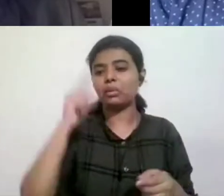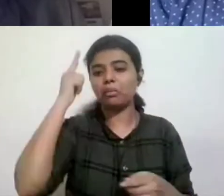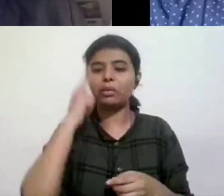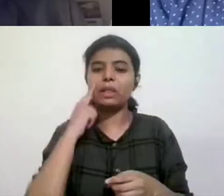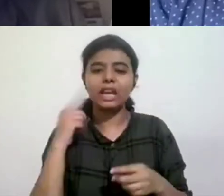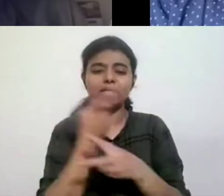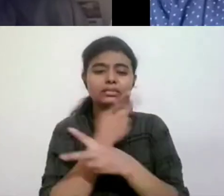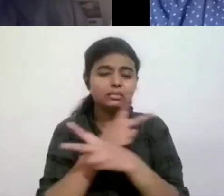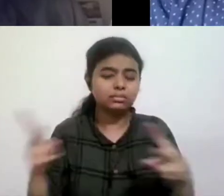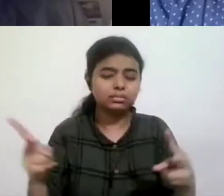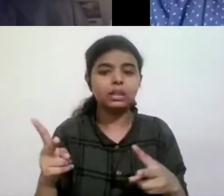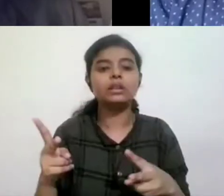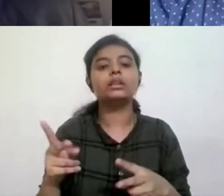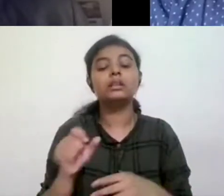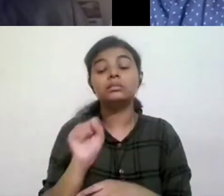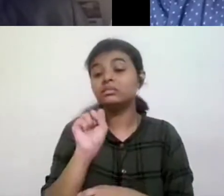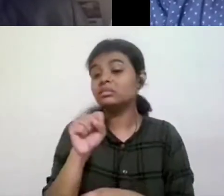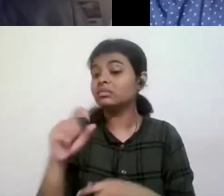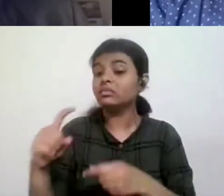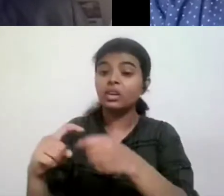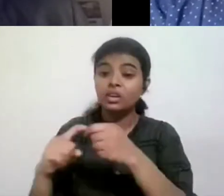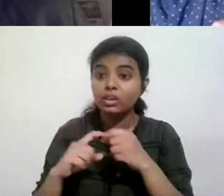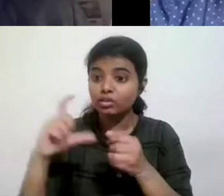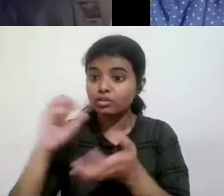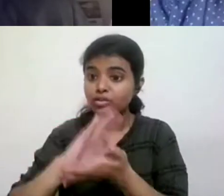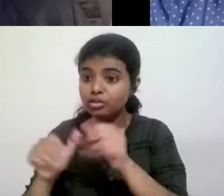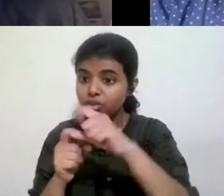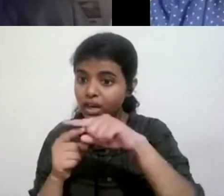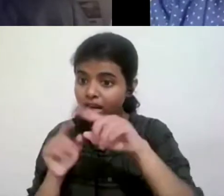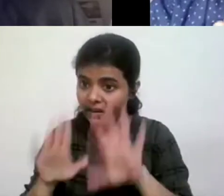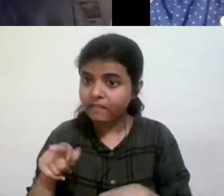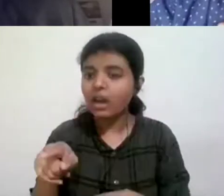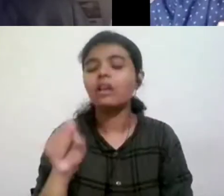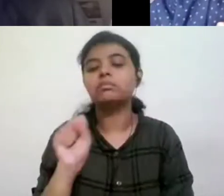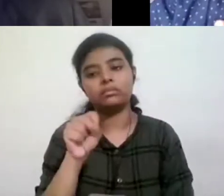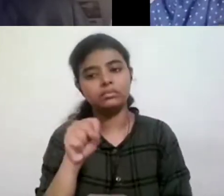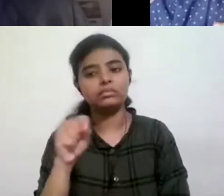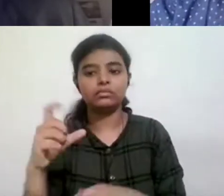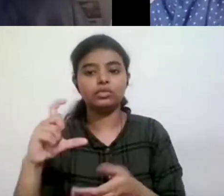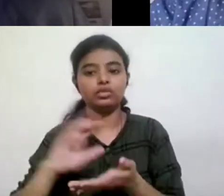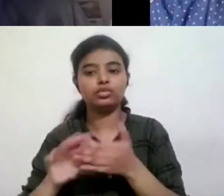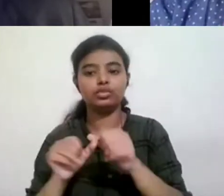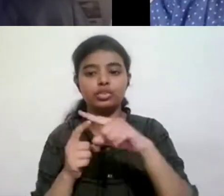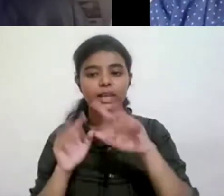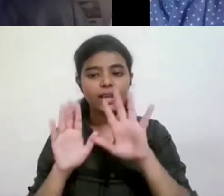was a complicated question. Is it on the chat thing? It's, it's, it's, it's, on the chat. It's on the chat. It's on the chat.